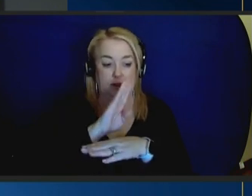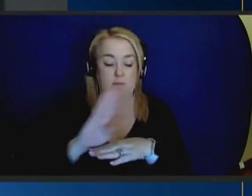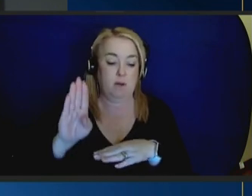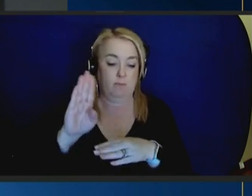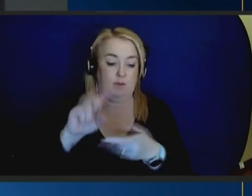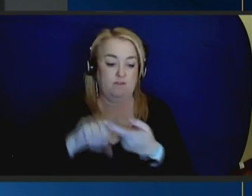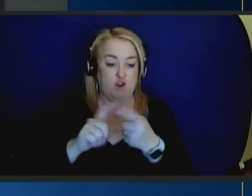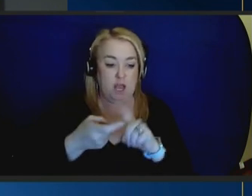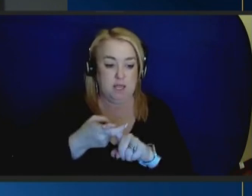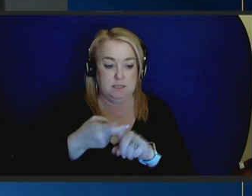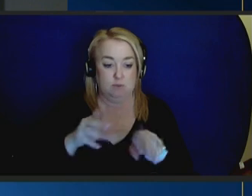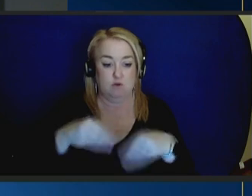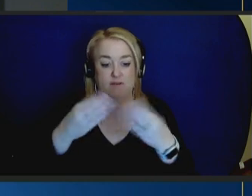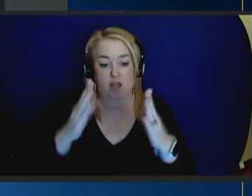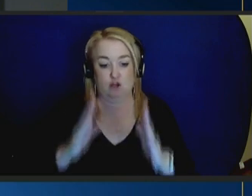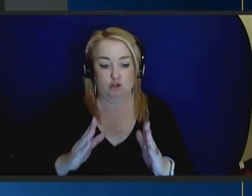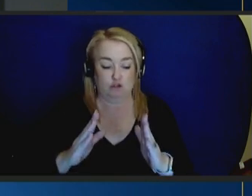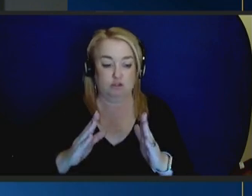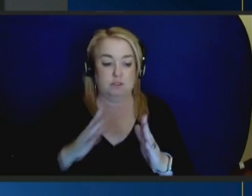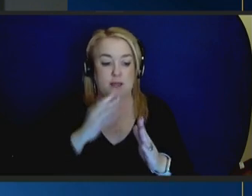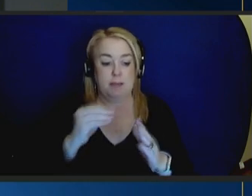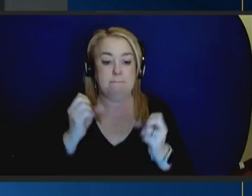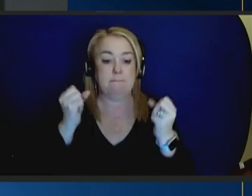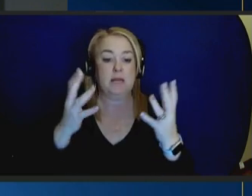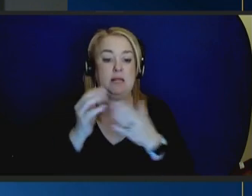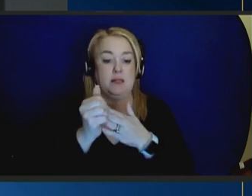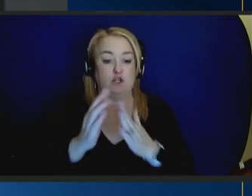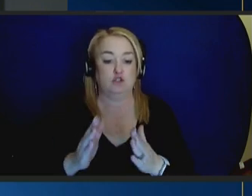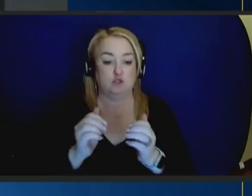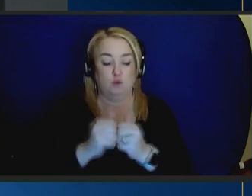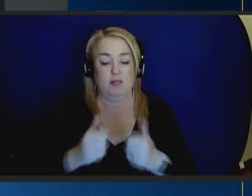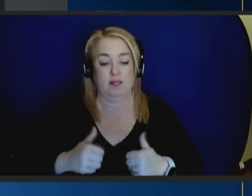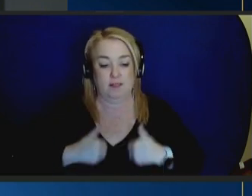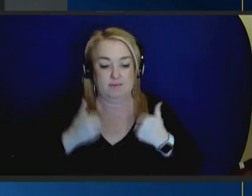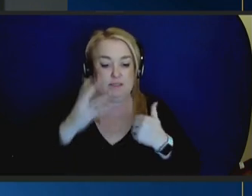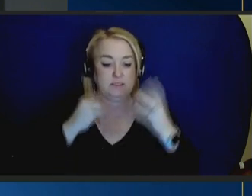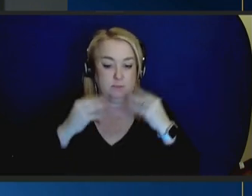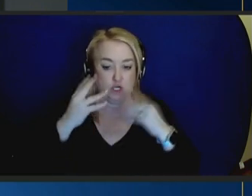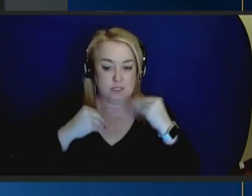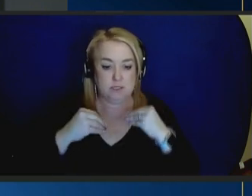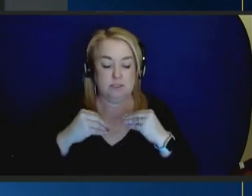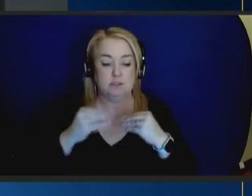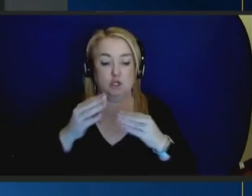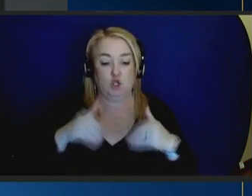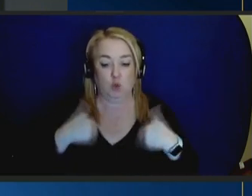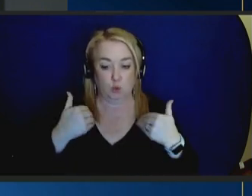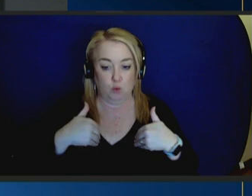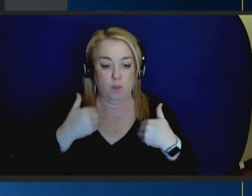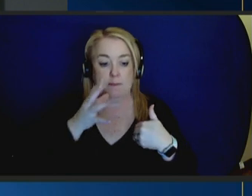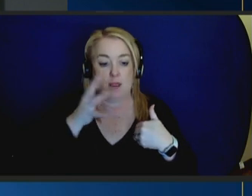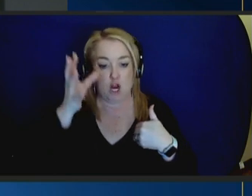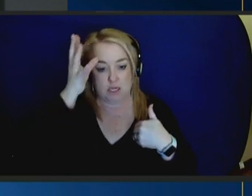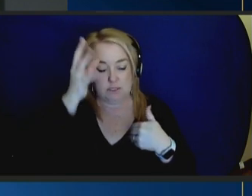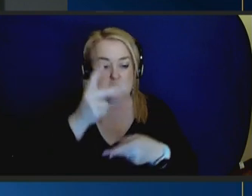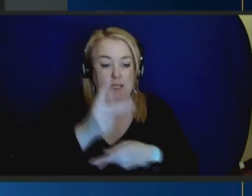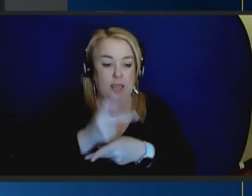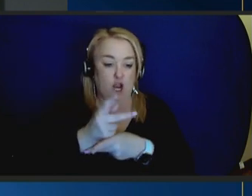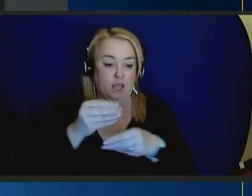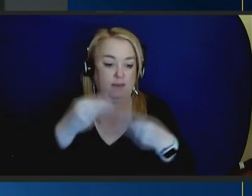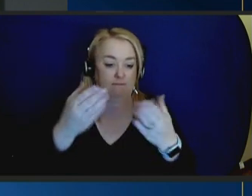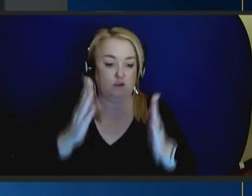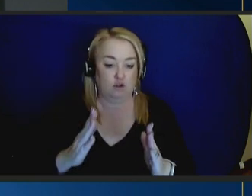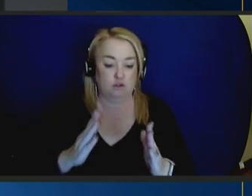and the many leaders with lived experience, youth, parents, caregivers, those who have used their voices